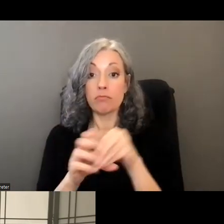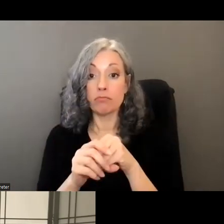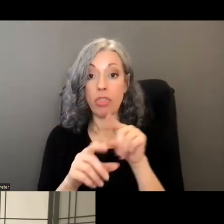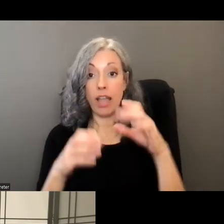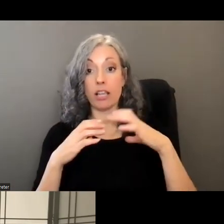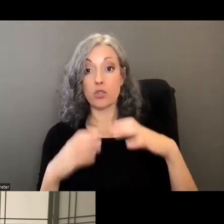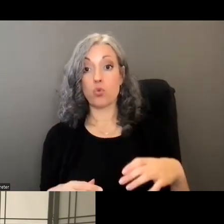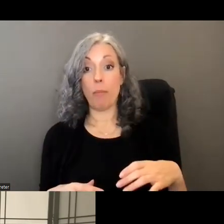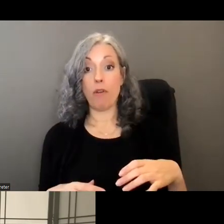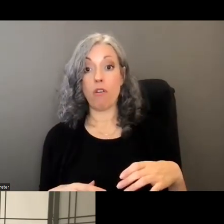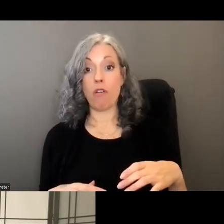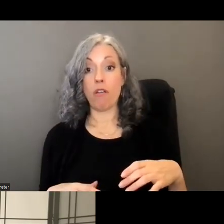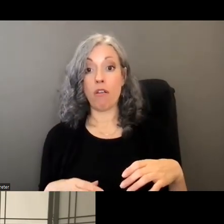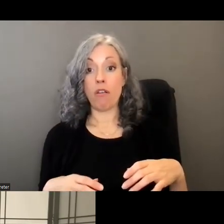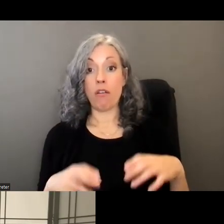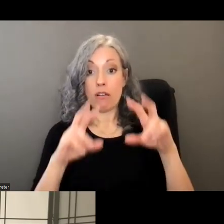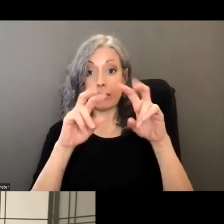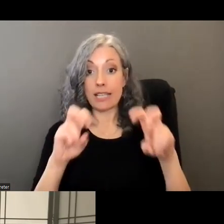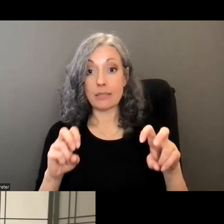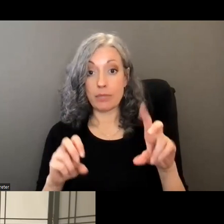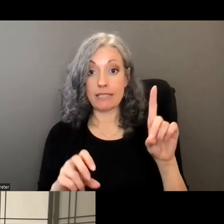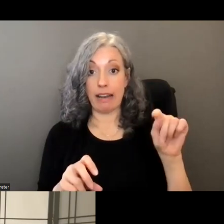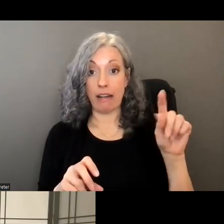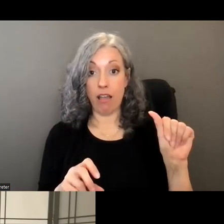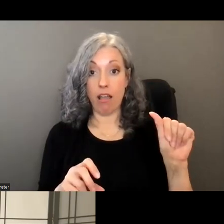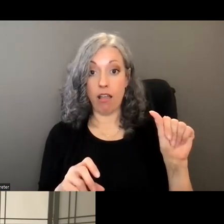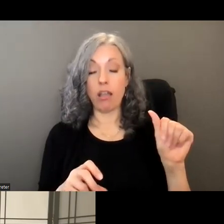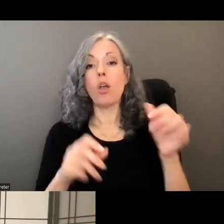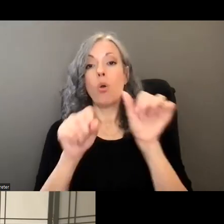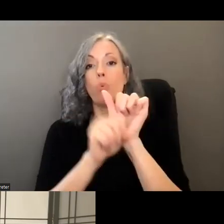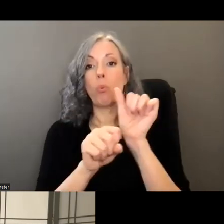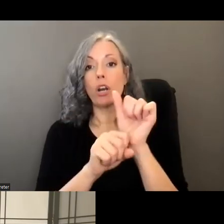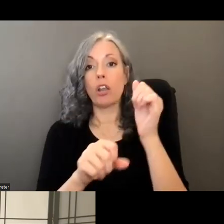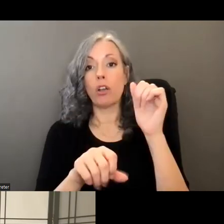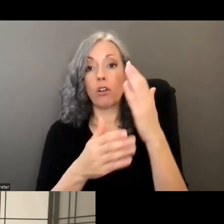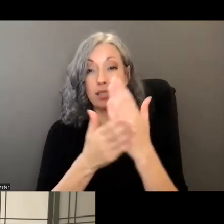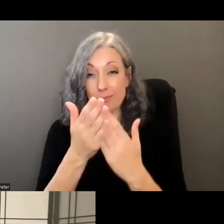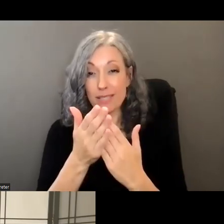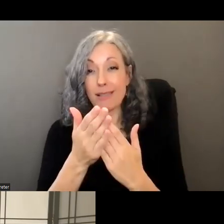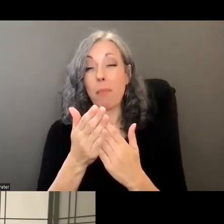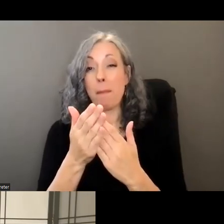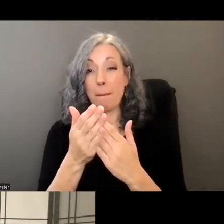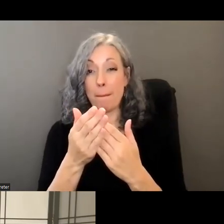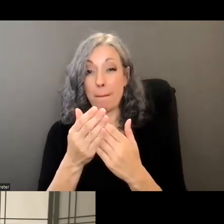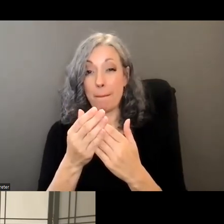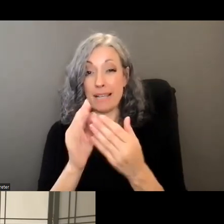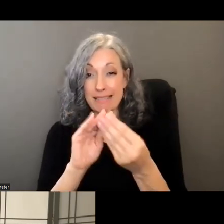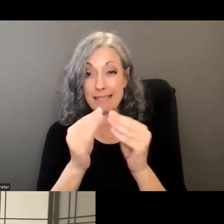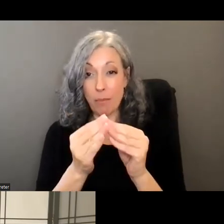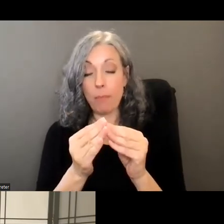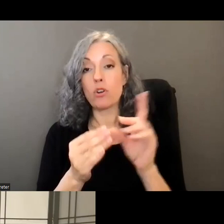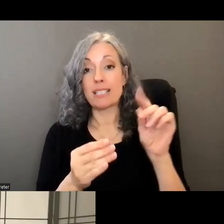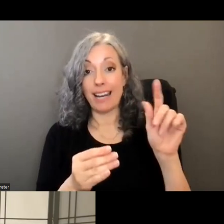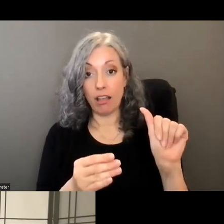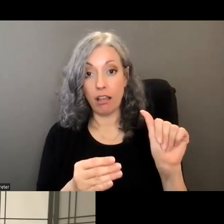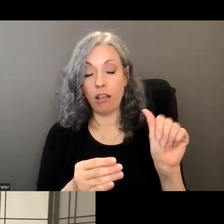consumer assessment data um we're working on some quantitative data around the network profile and then